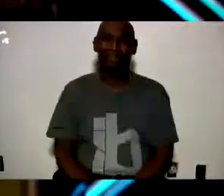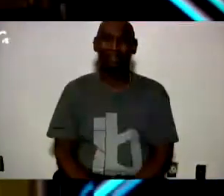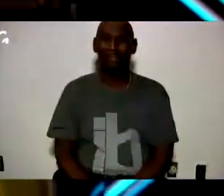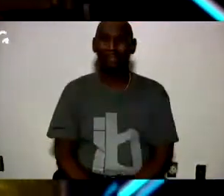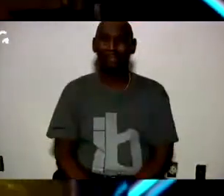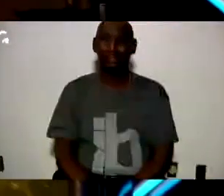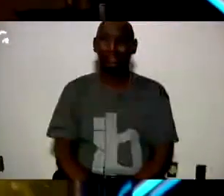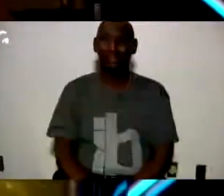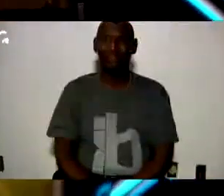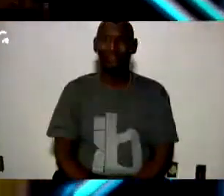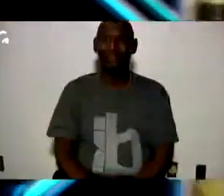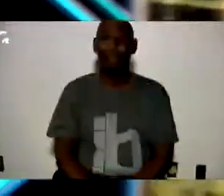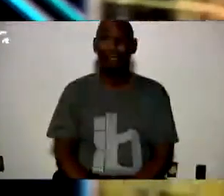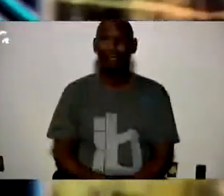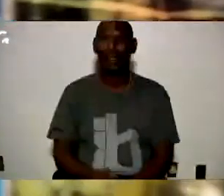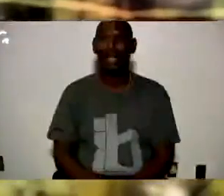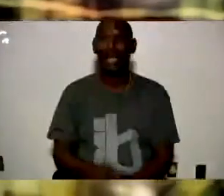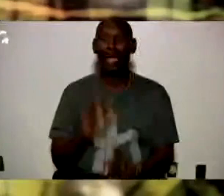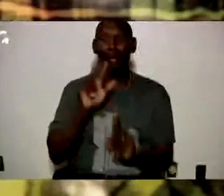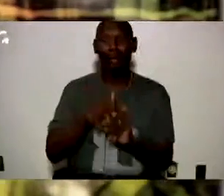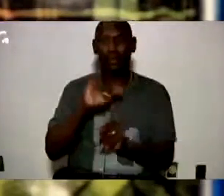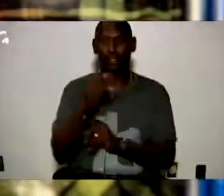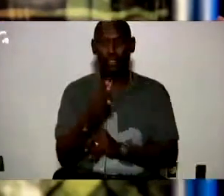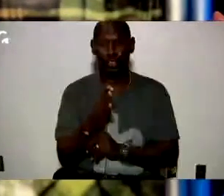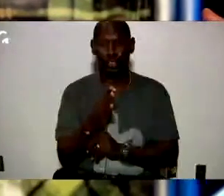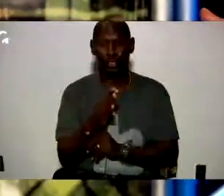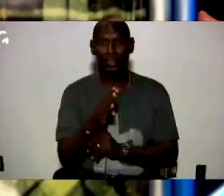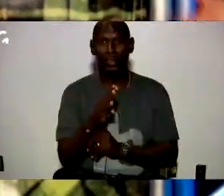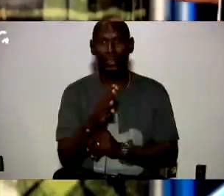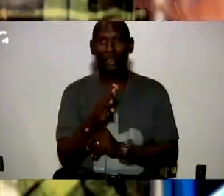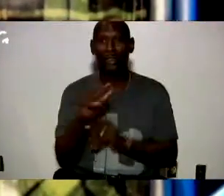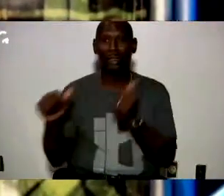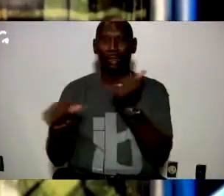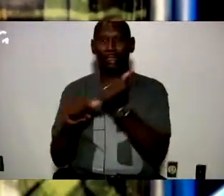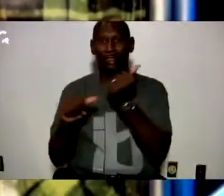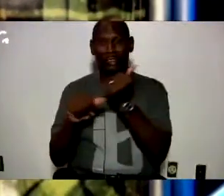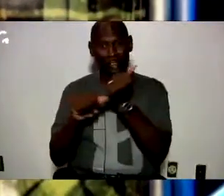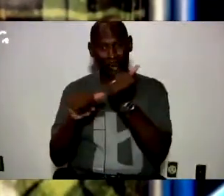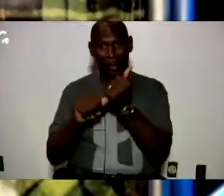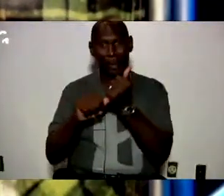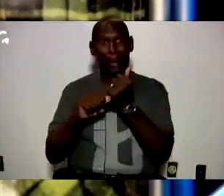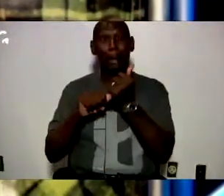So, you know, I applied for a job at Ballard Story as an assistant principal. I couldn't even get an interview.